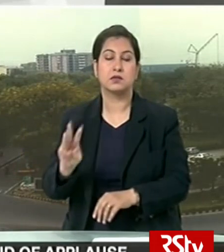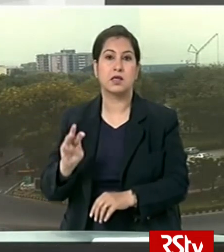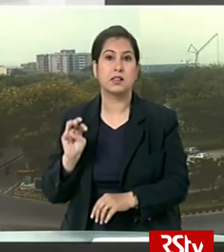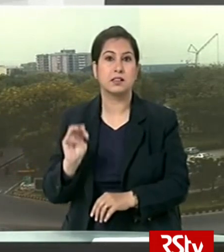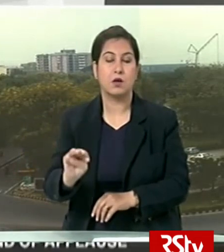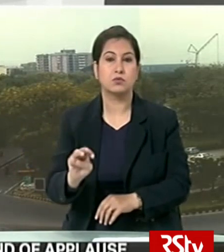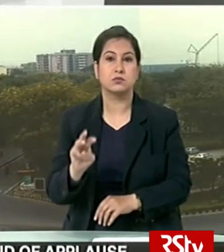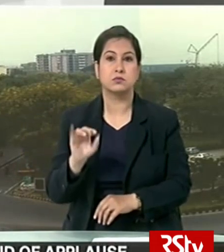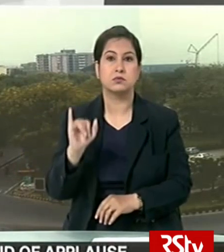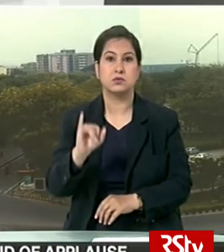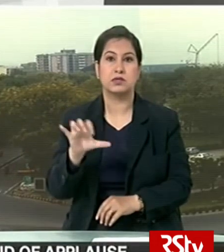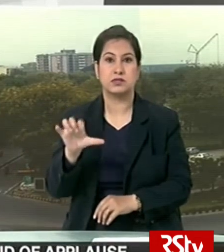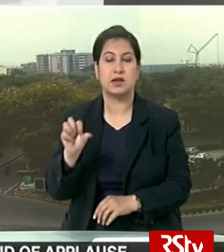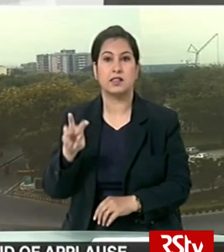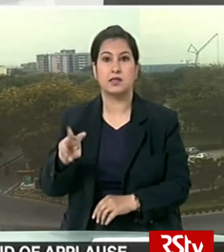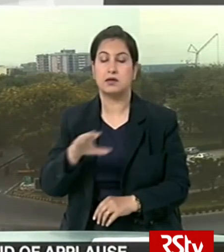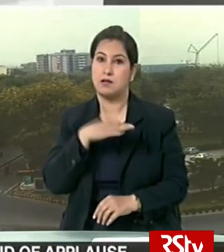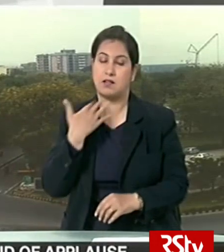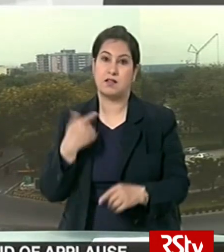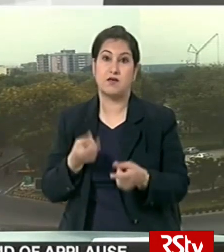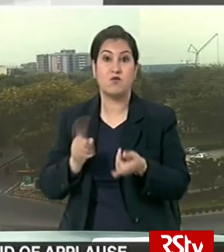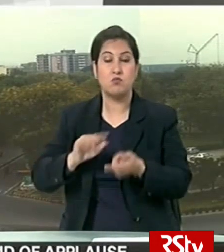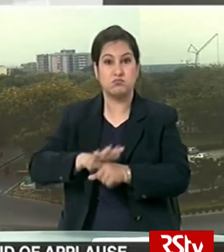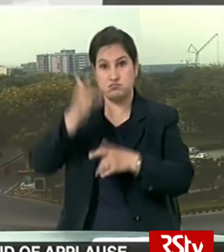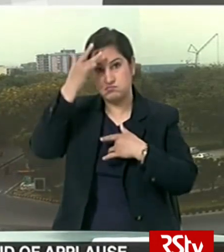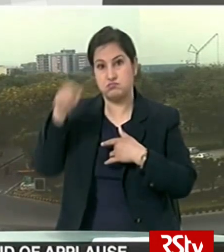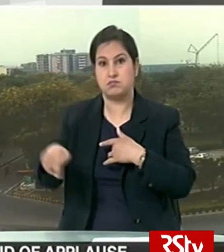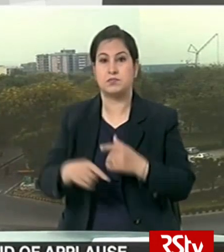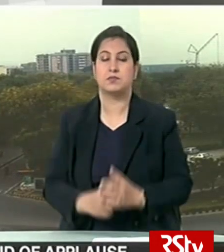,693 deaths from COVID-19